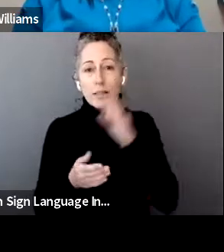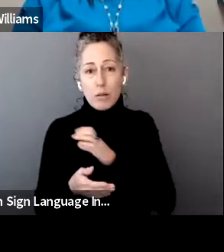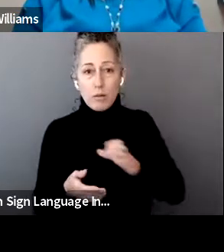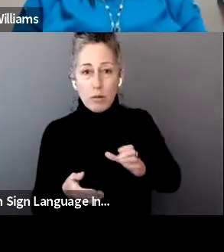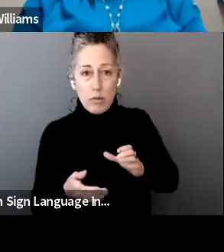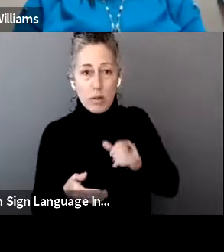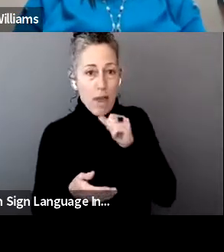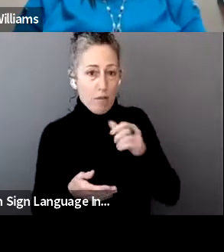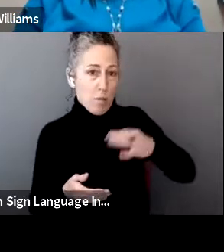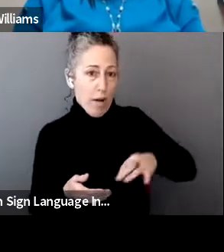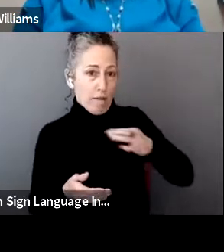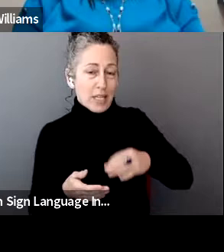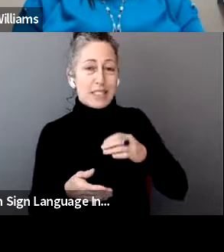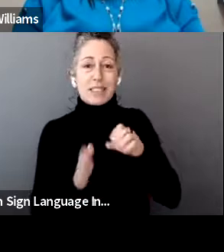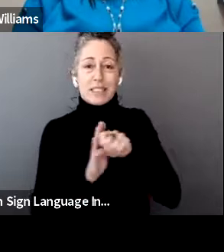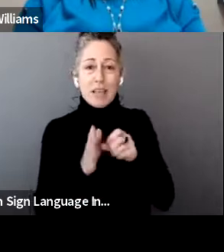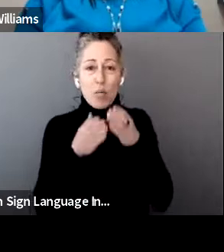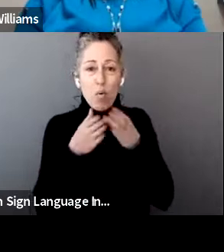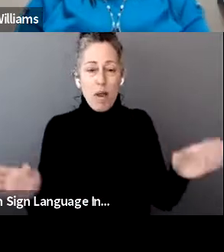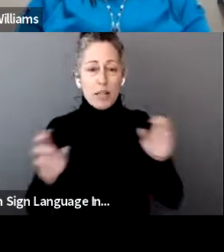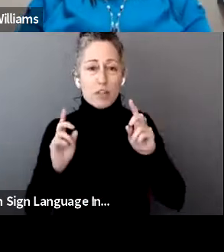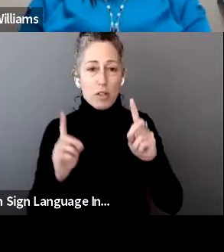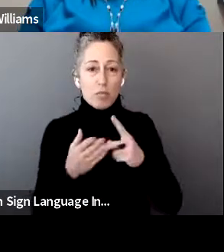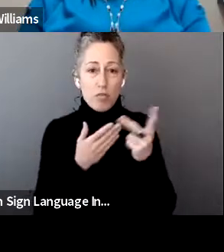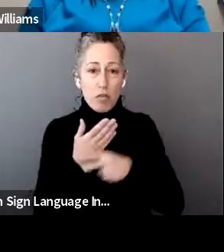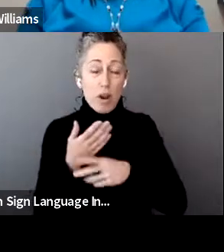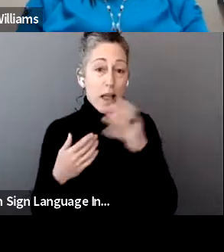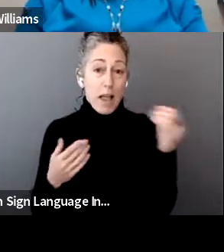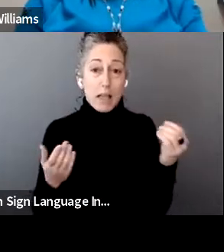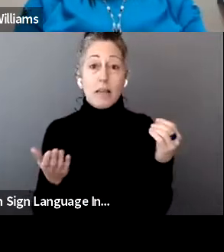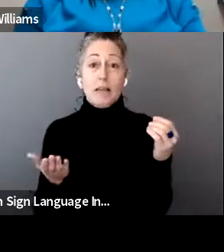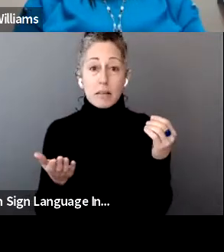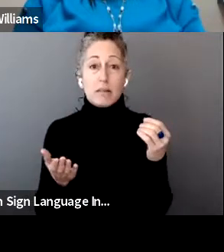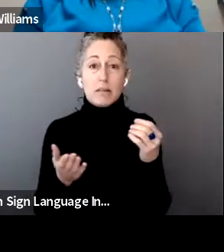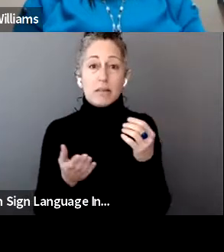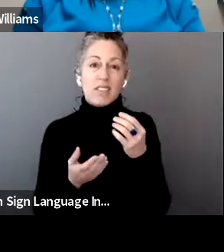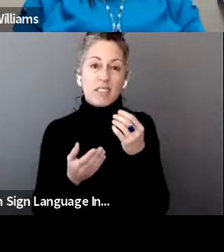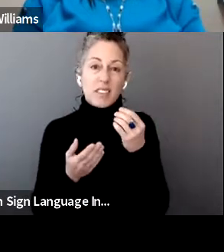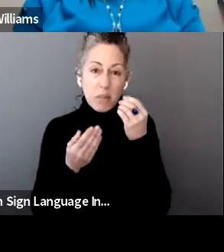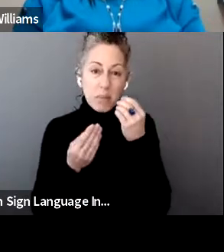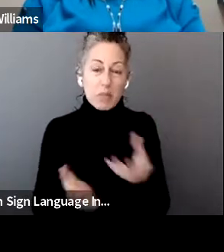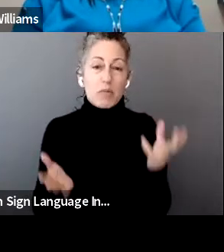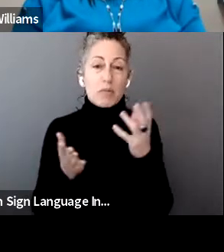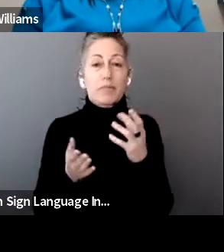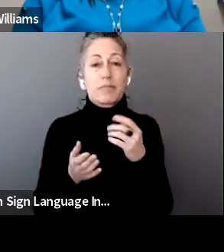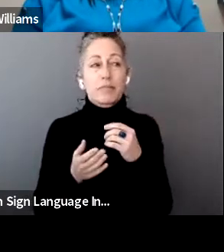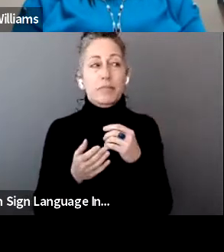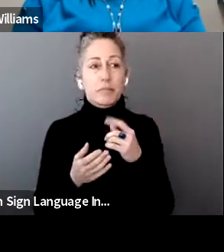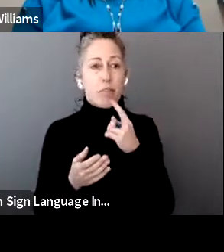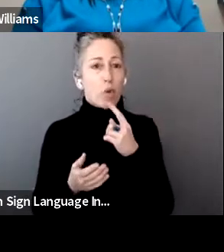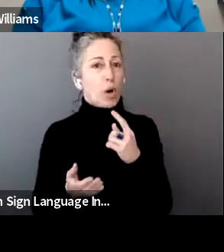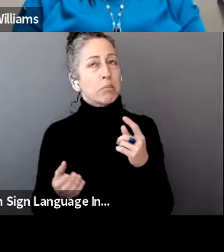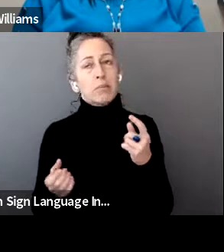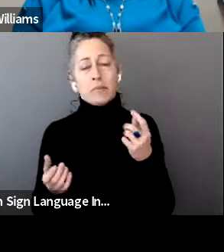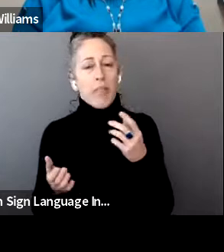statewide financial education programs and educational materials to tens of thousands of Illinoisans every